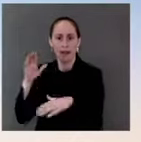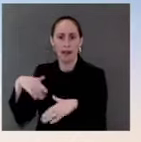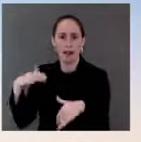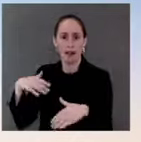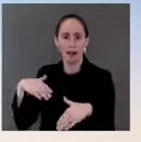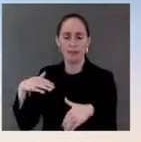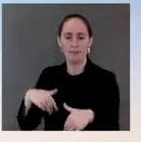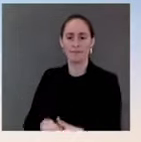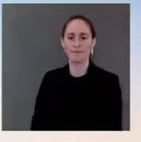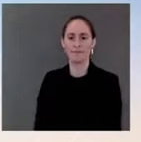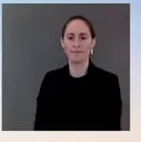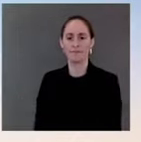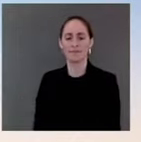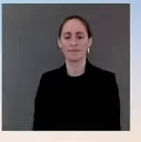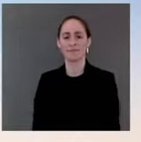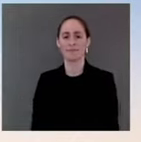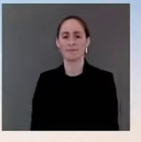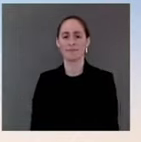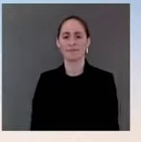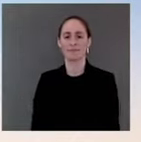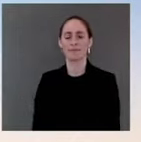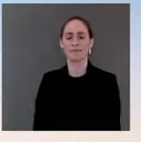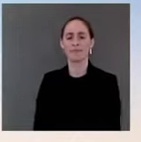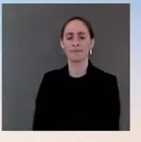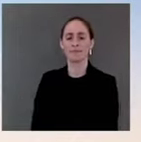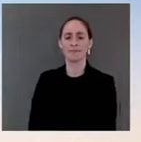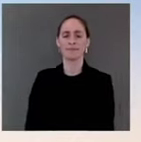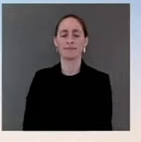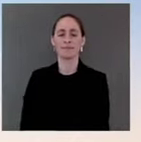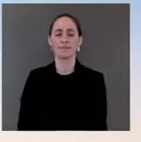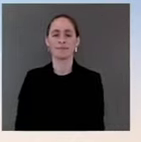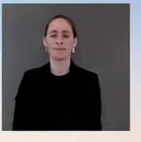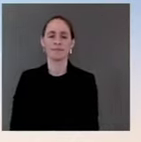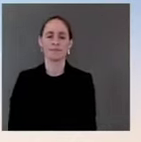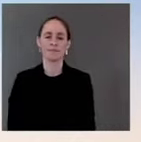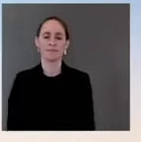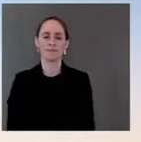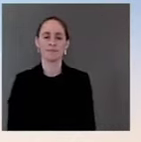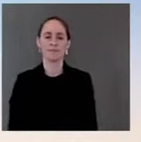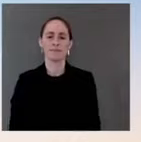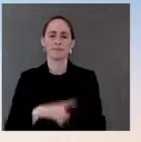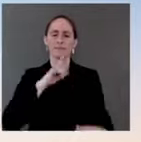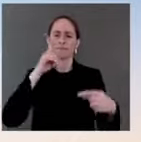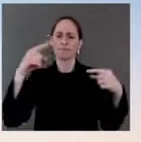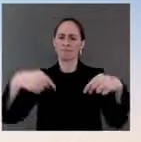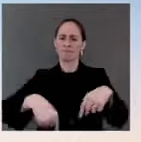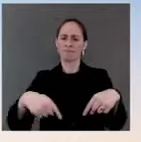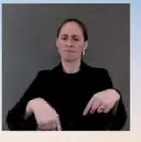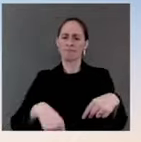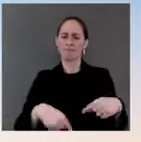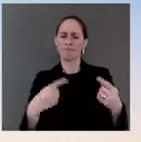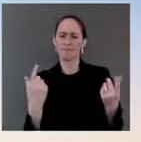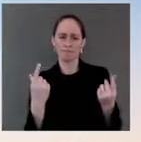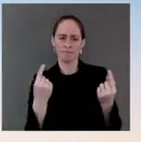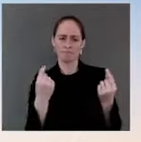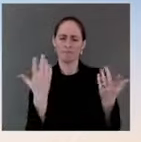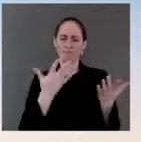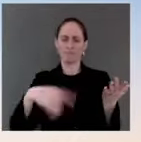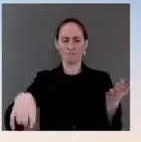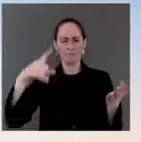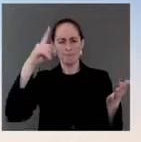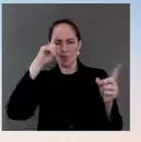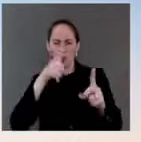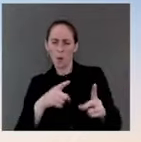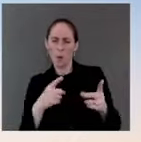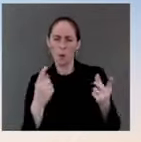is what we're doing to lower costs for the American people. And that's how he sees it, is of course inflation is a term we use here, we use at the